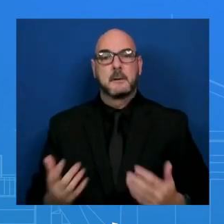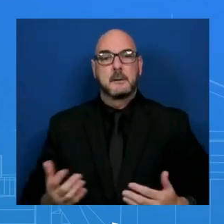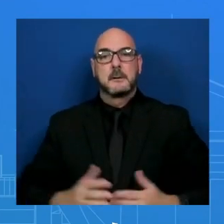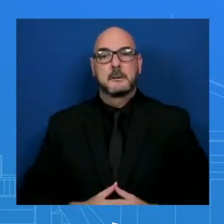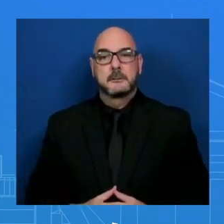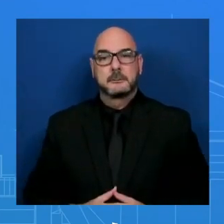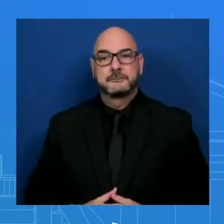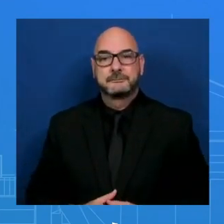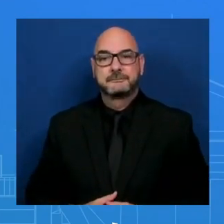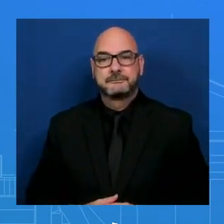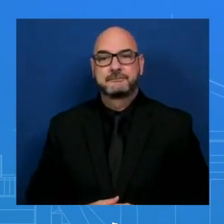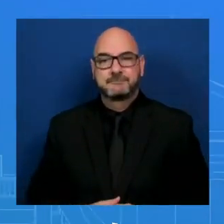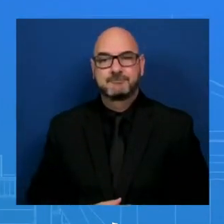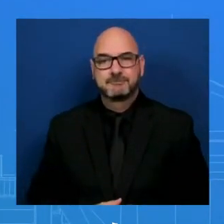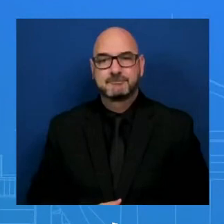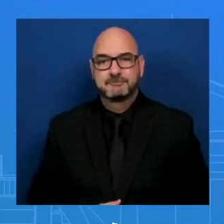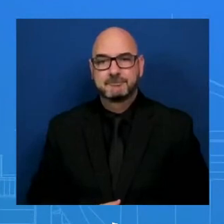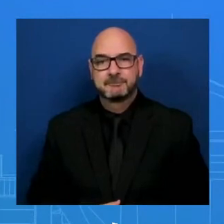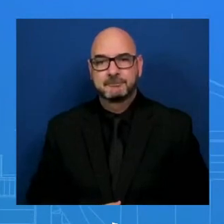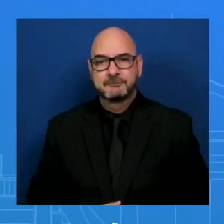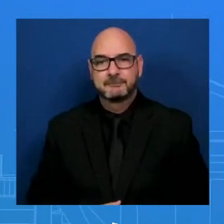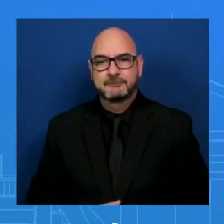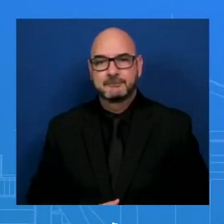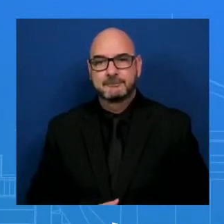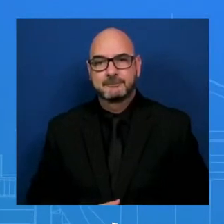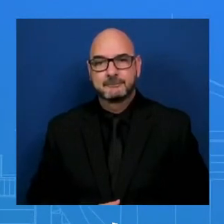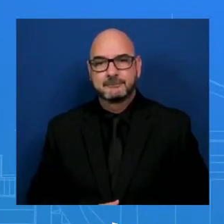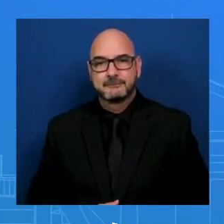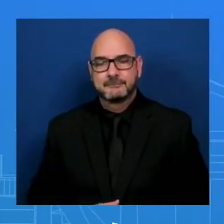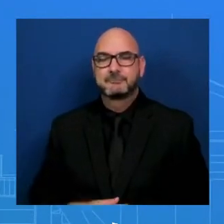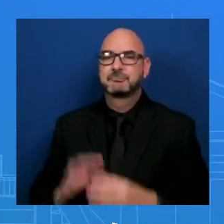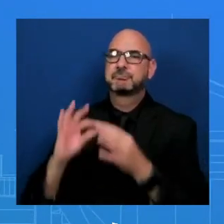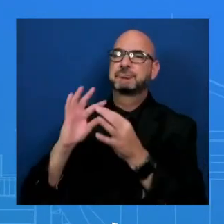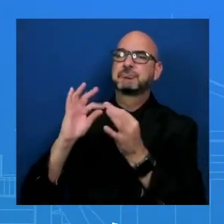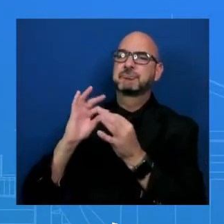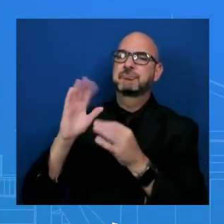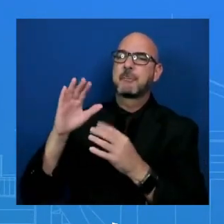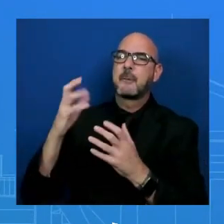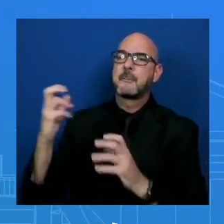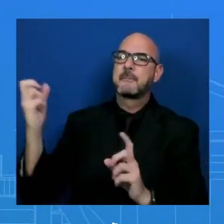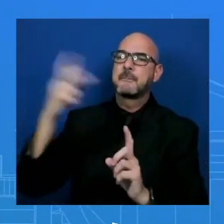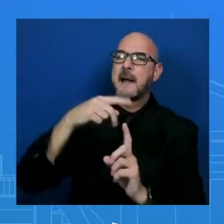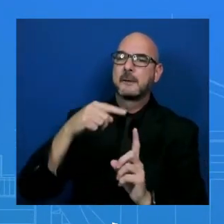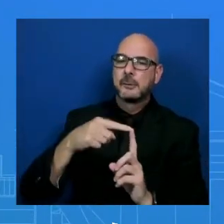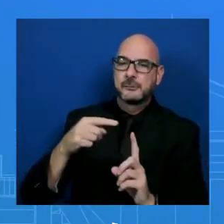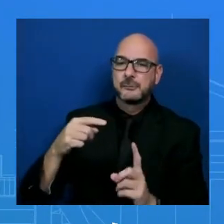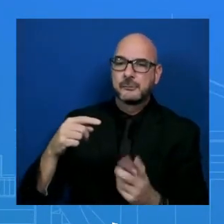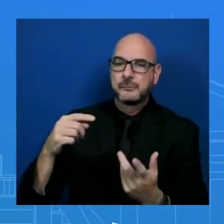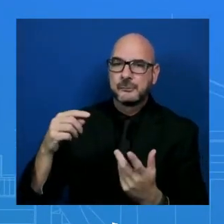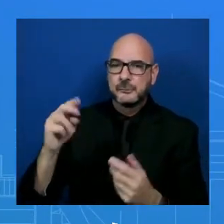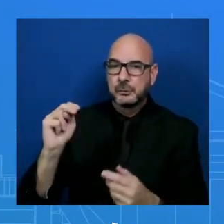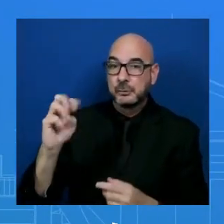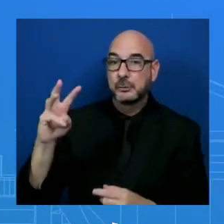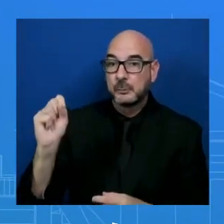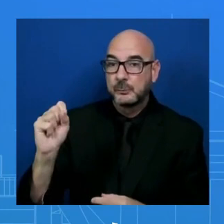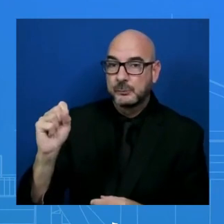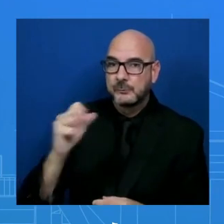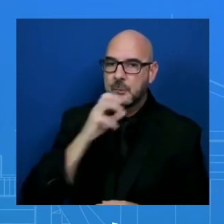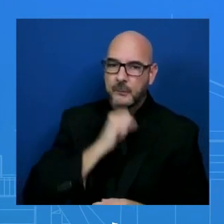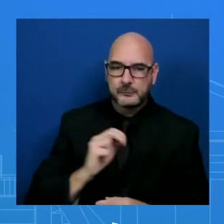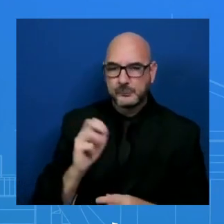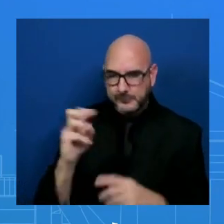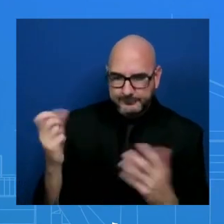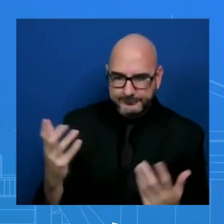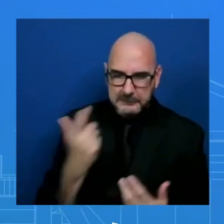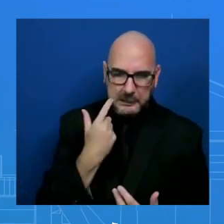MS. I'll talk about news, everybody, but – MS. It is news. MS. Okay, the COVID